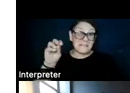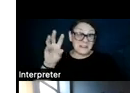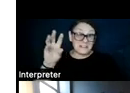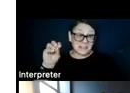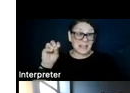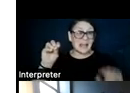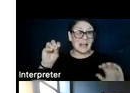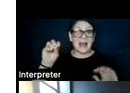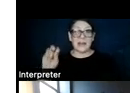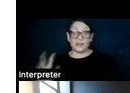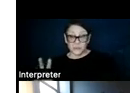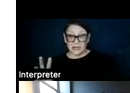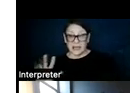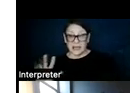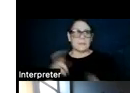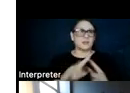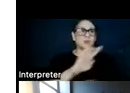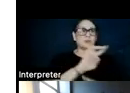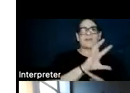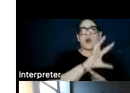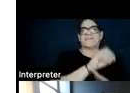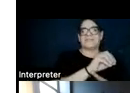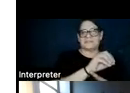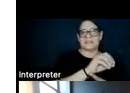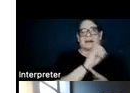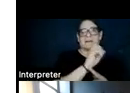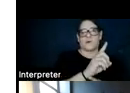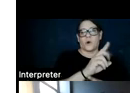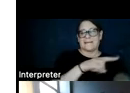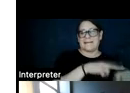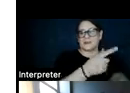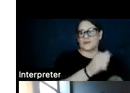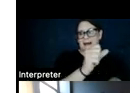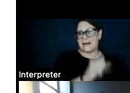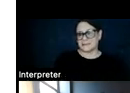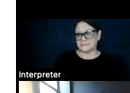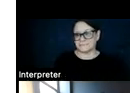3, compared to 750 for a natural gas power plant.